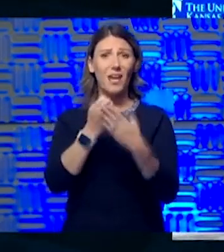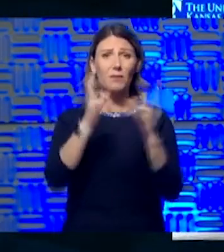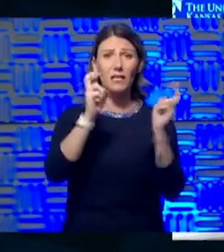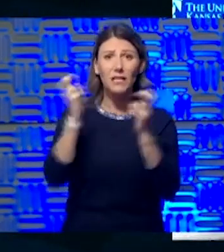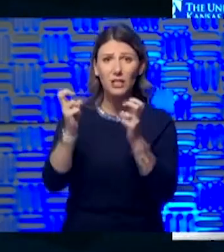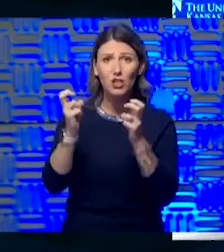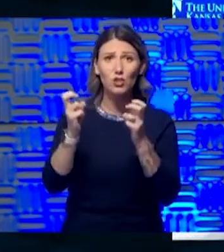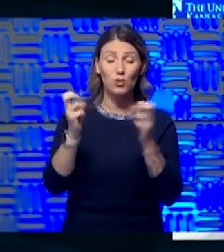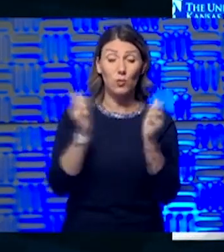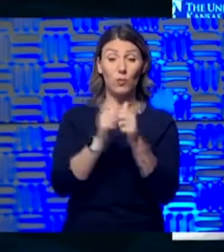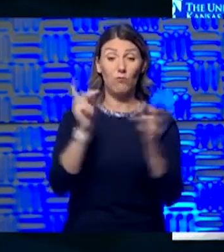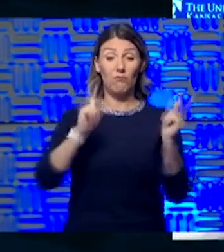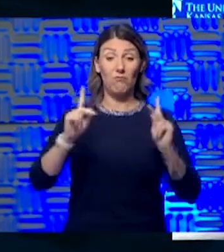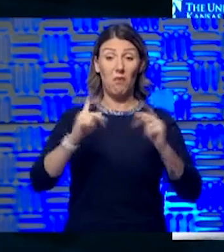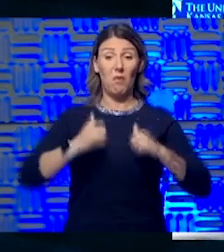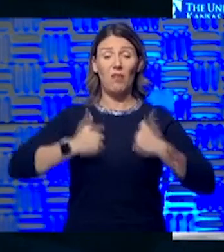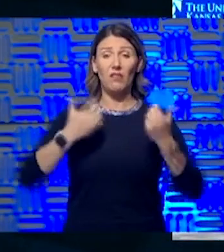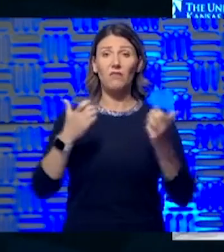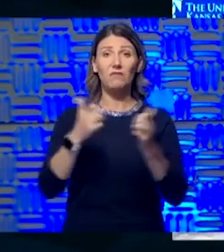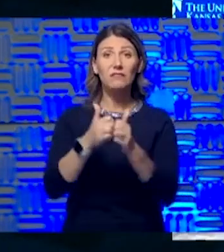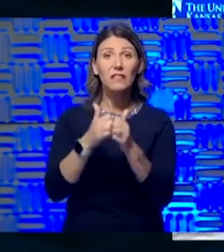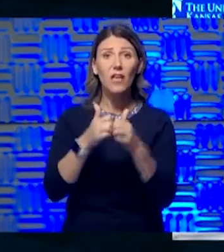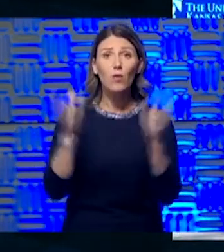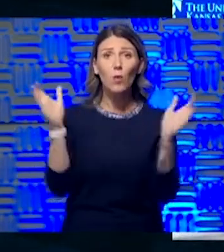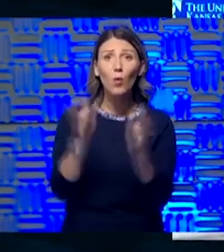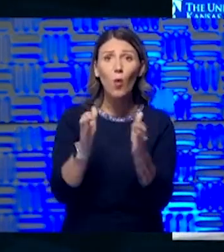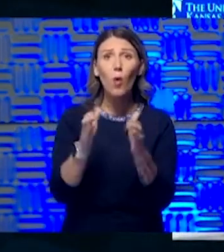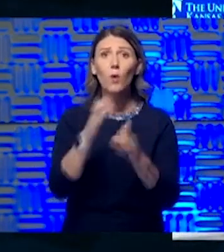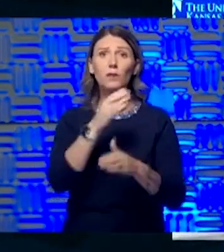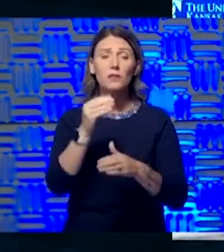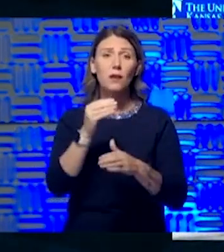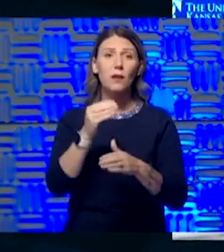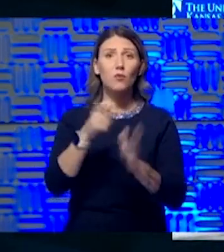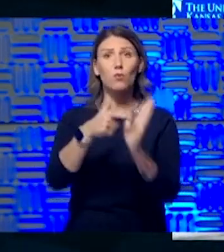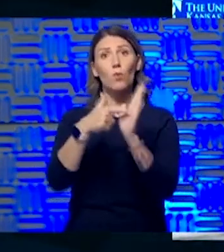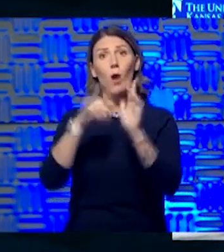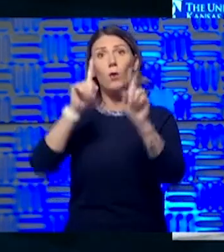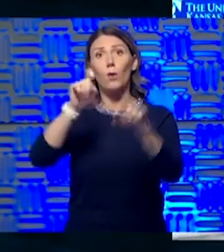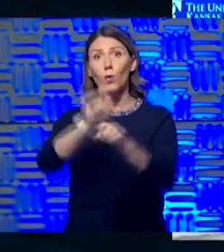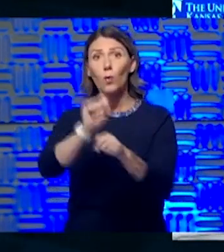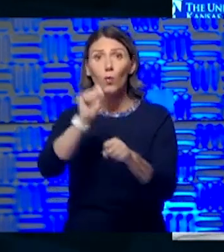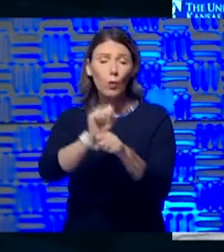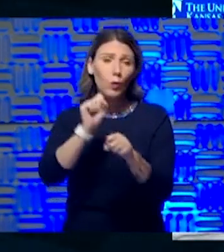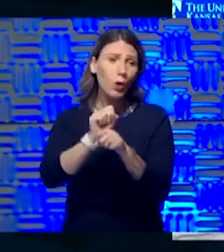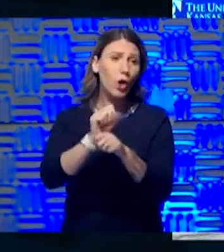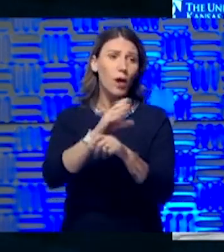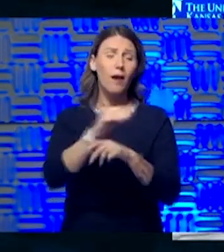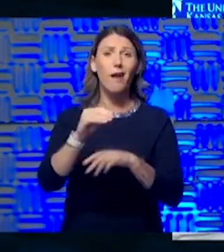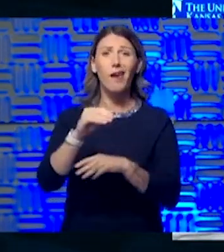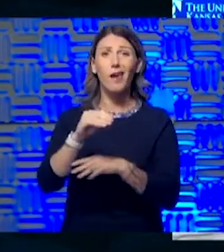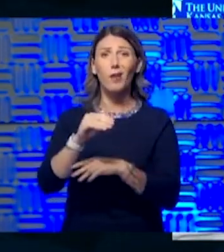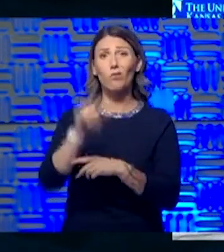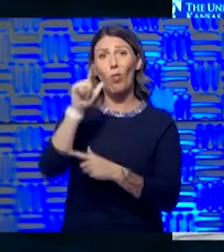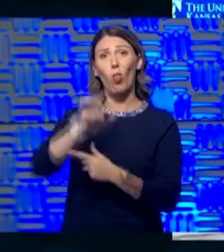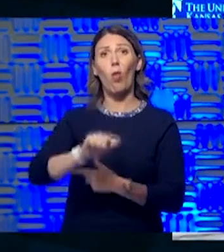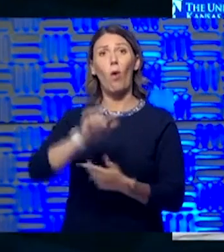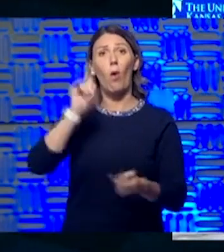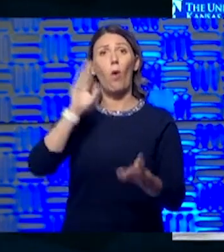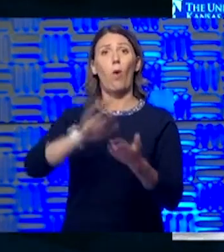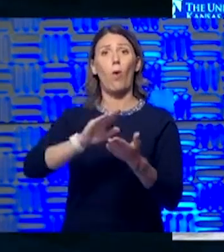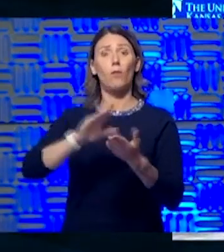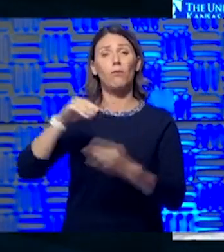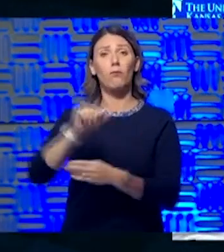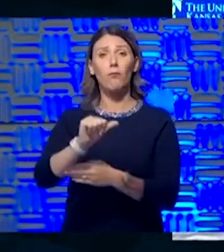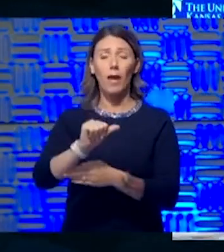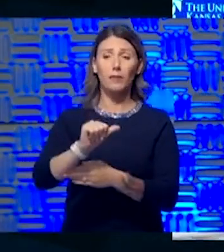have to go to work because they're required to be at work and be in front lines and often lower-paying jobs, that they're just more at risk in general,